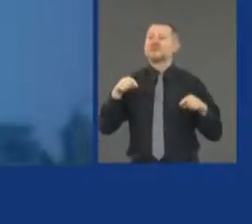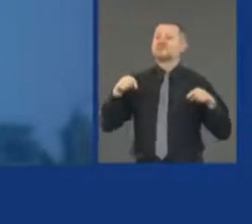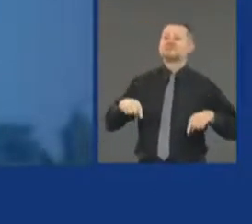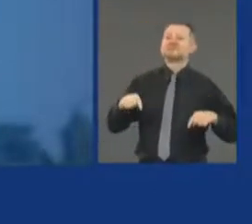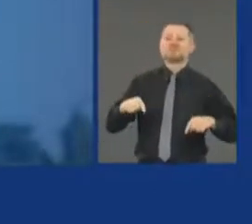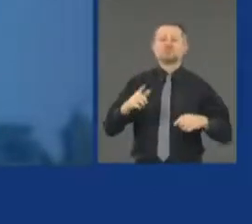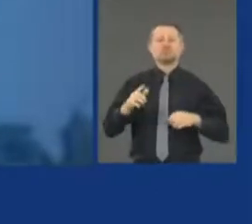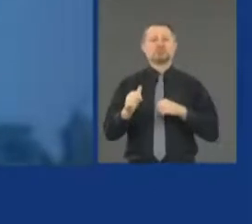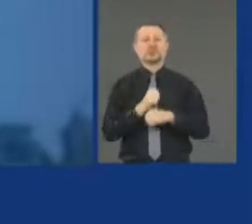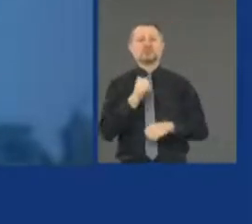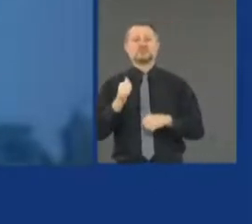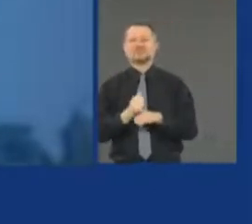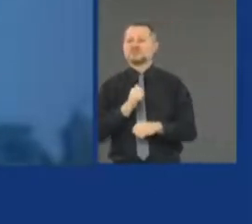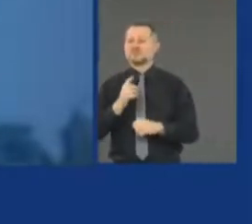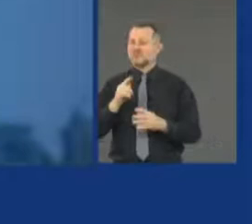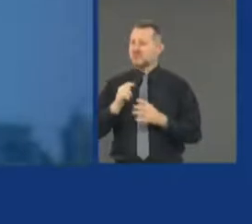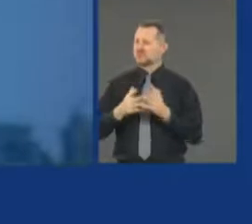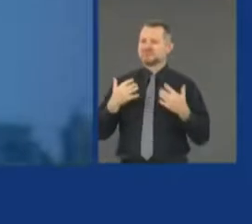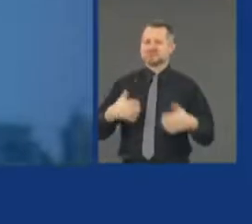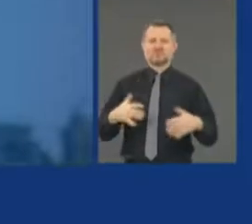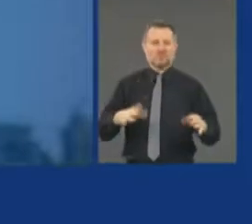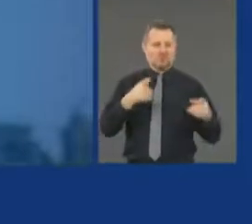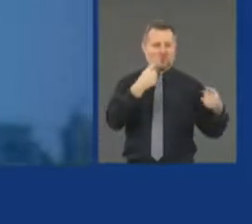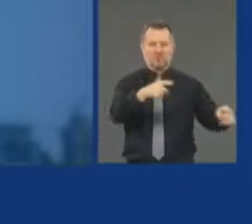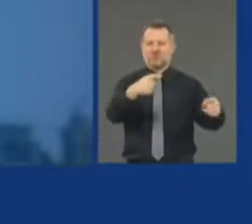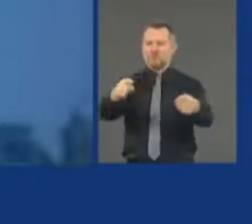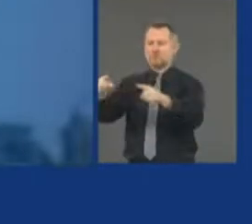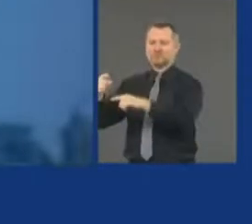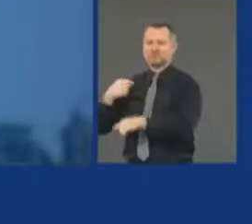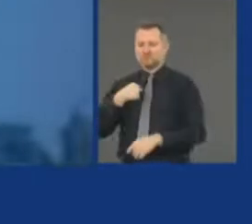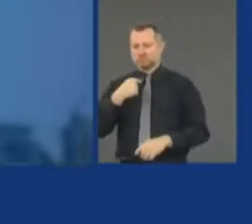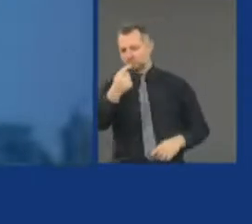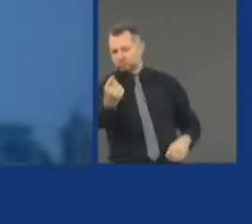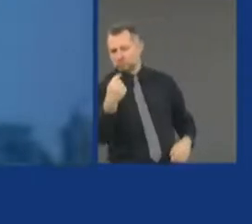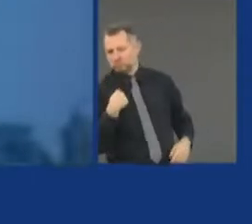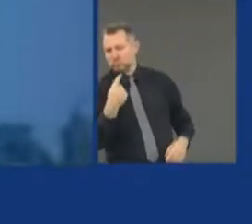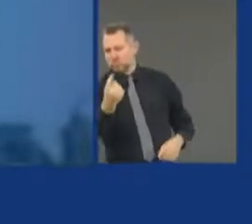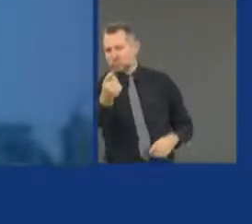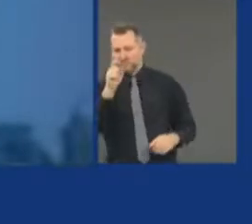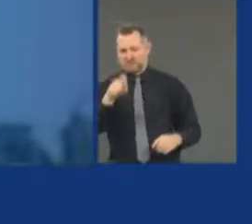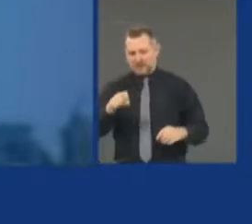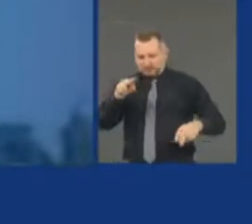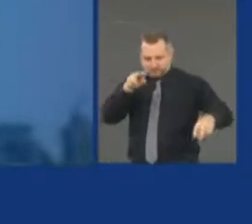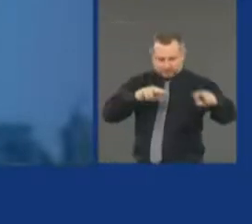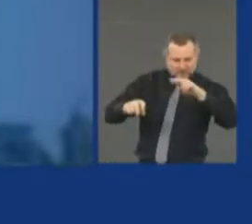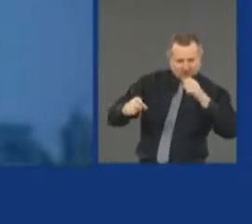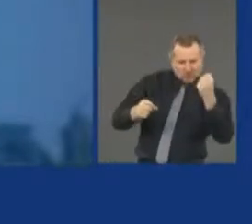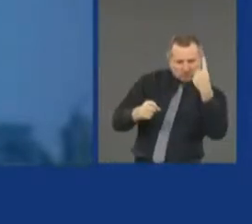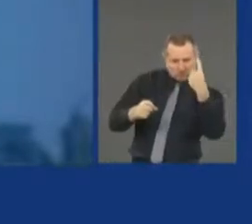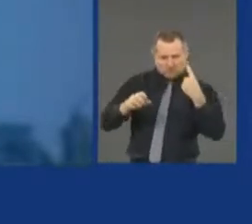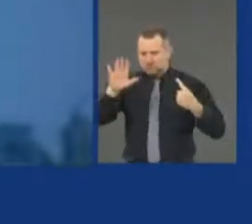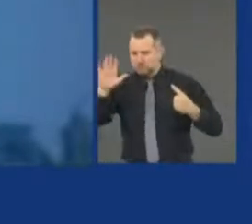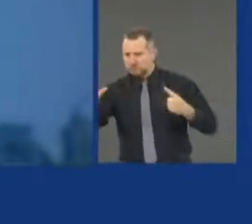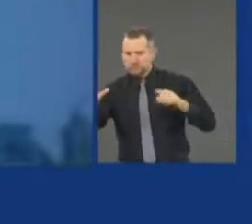There's a lot going on and we have to understand what's going on and the the difference